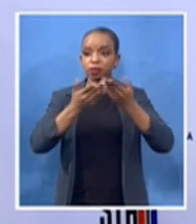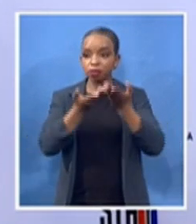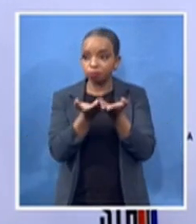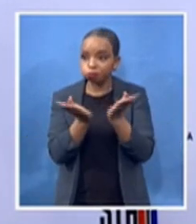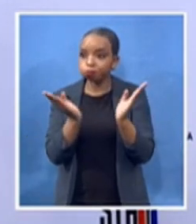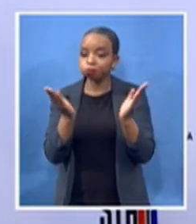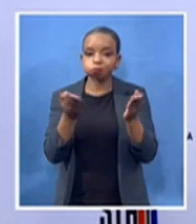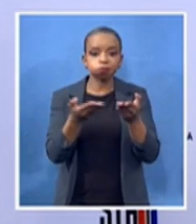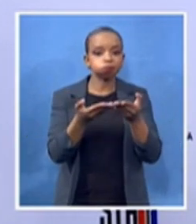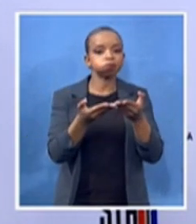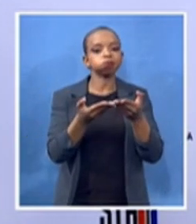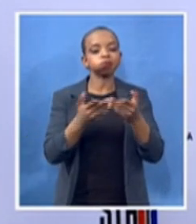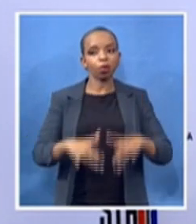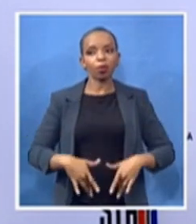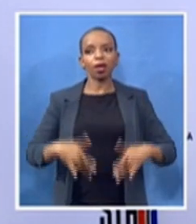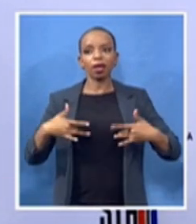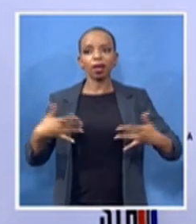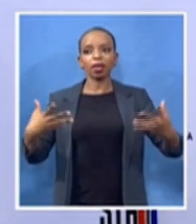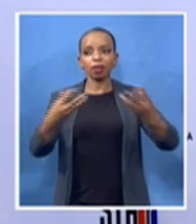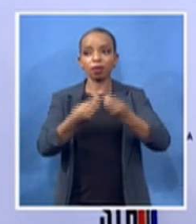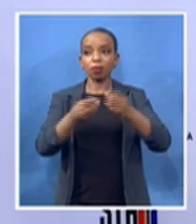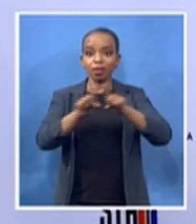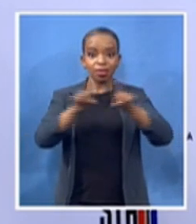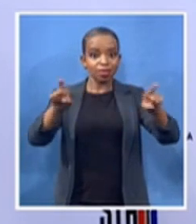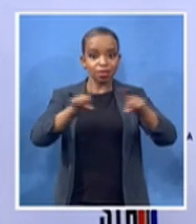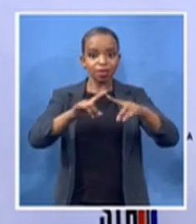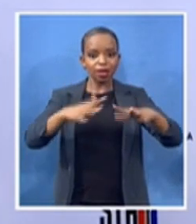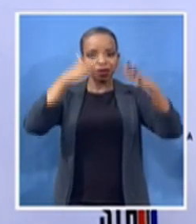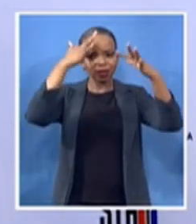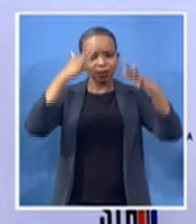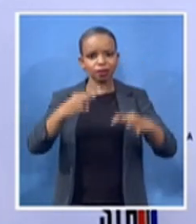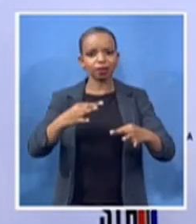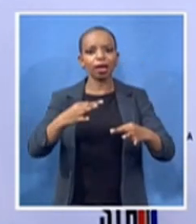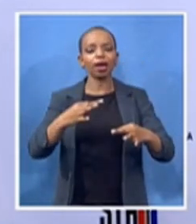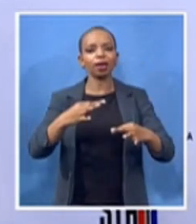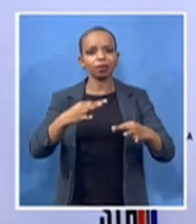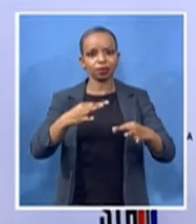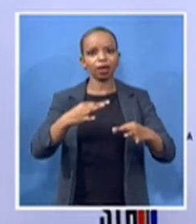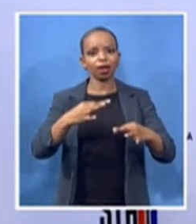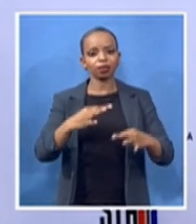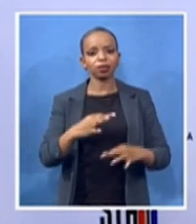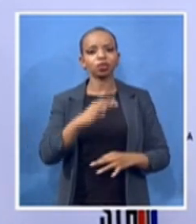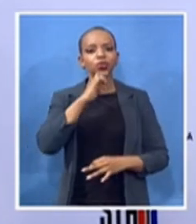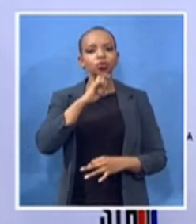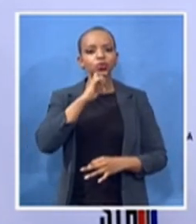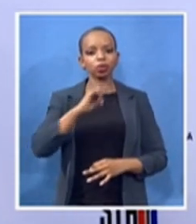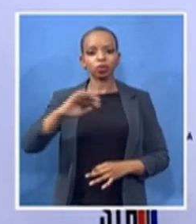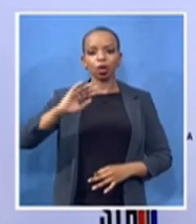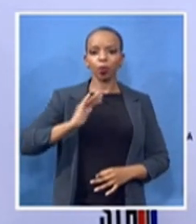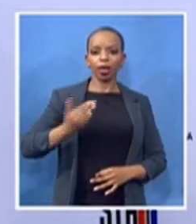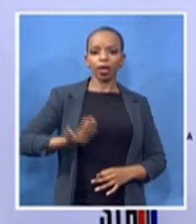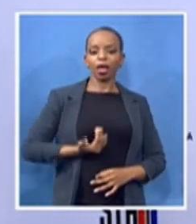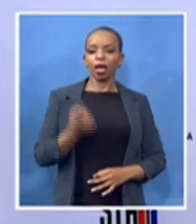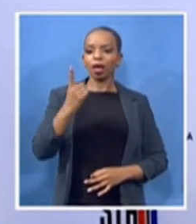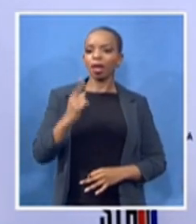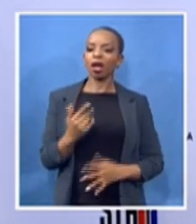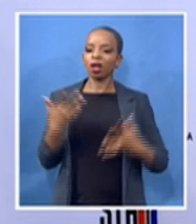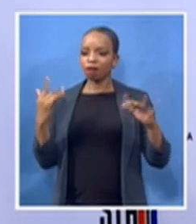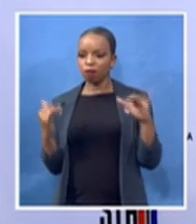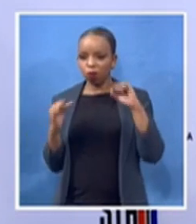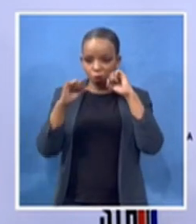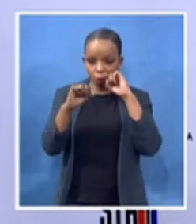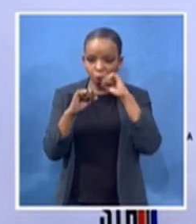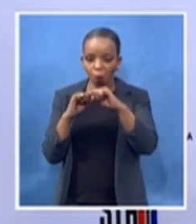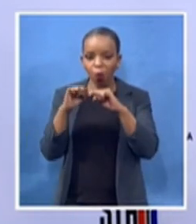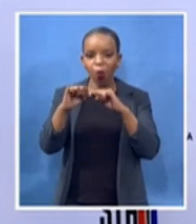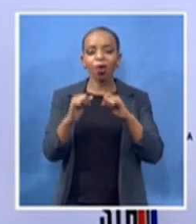decided or resorted to to using women as punching bags and we should continue to fight against this